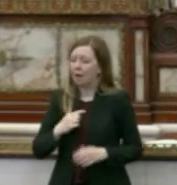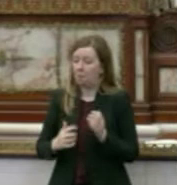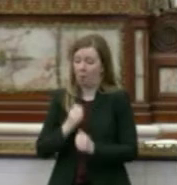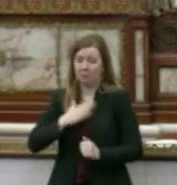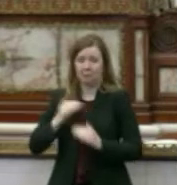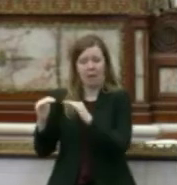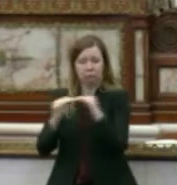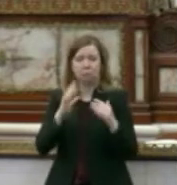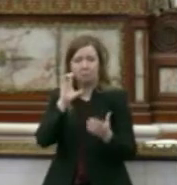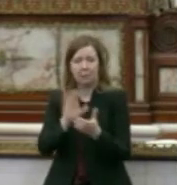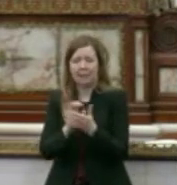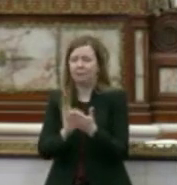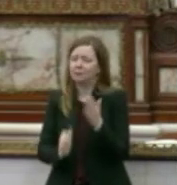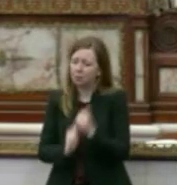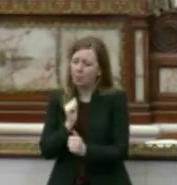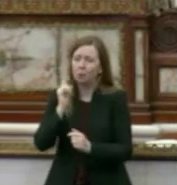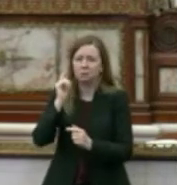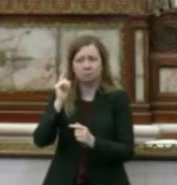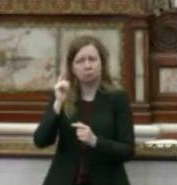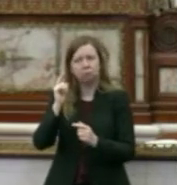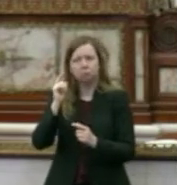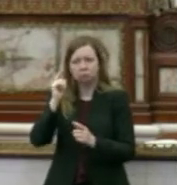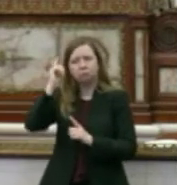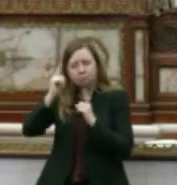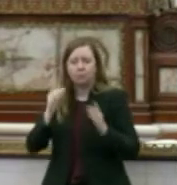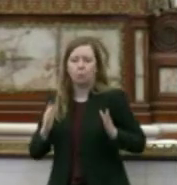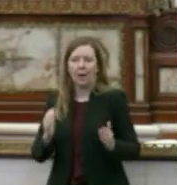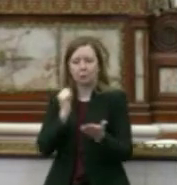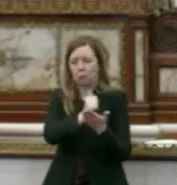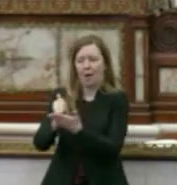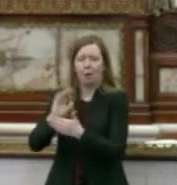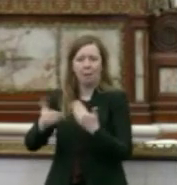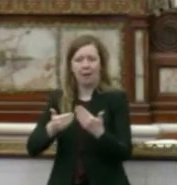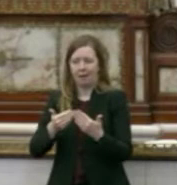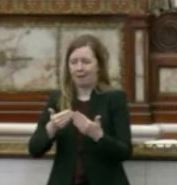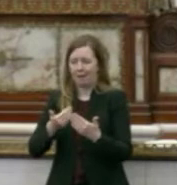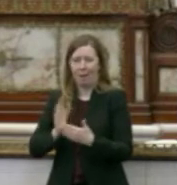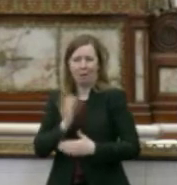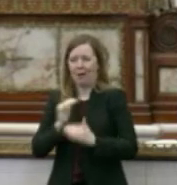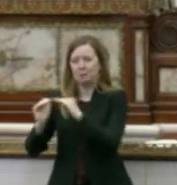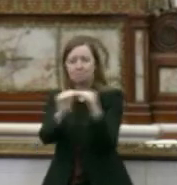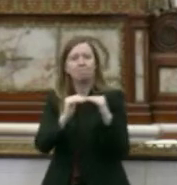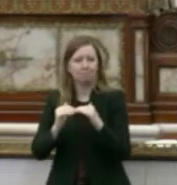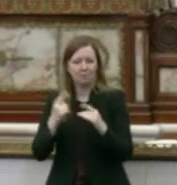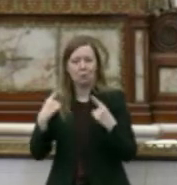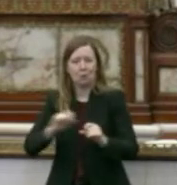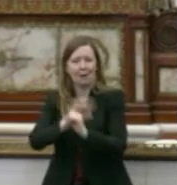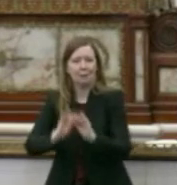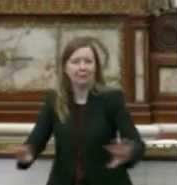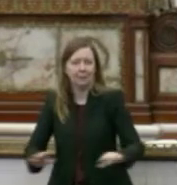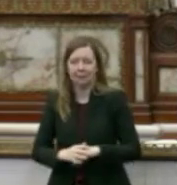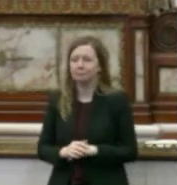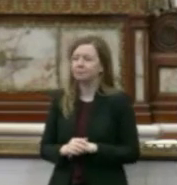contemporaries believe is the most considerate way to help our fellow man during the pandemic. By readily